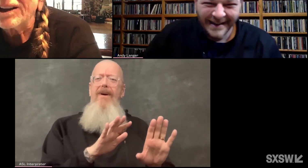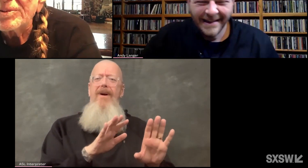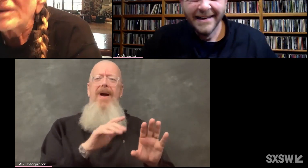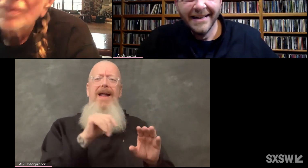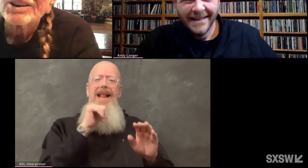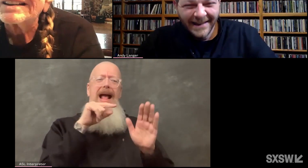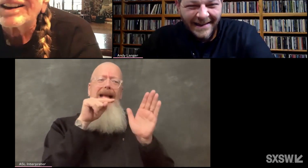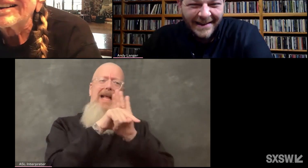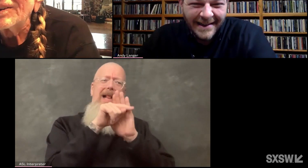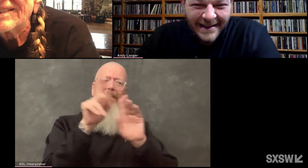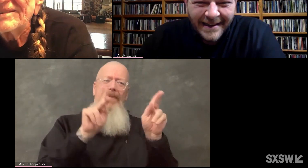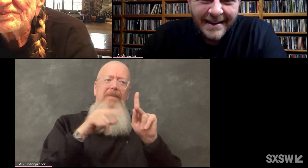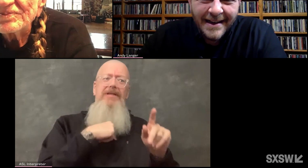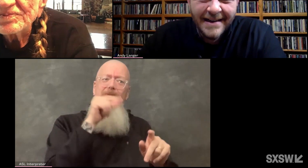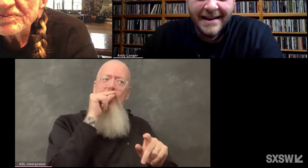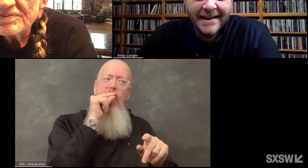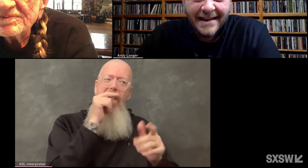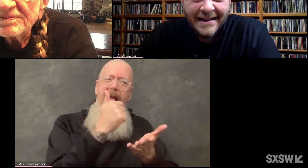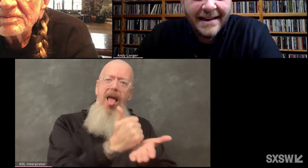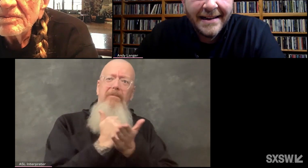It keeps me from getting killed.